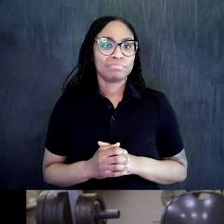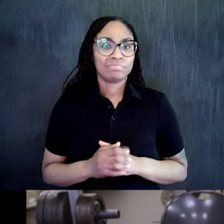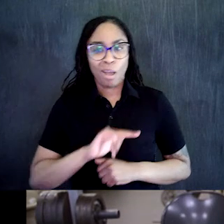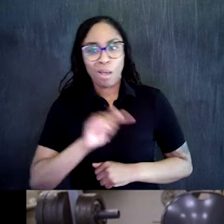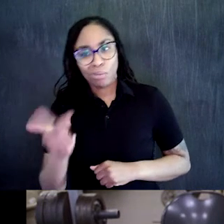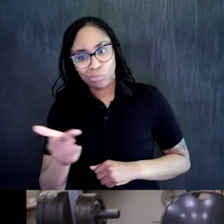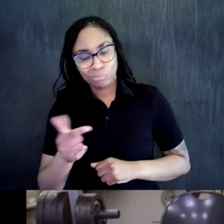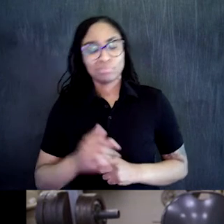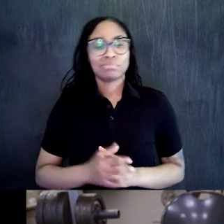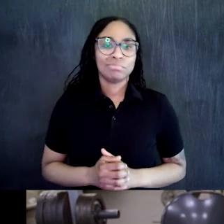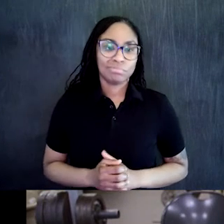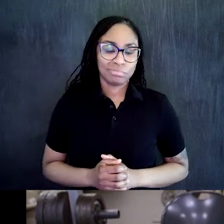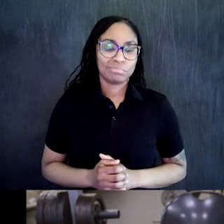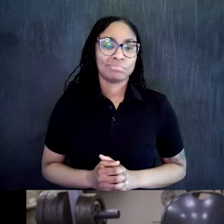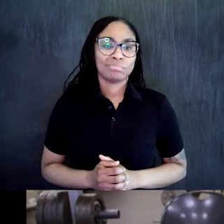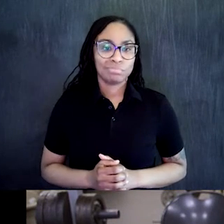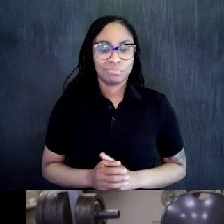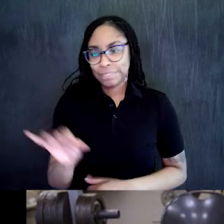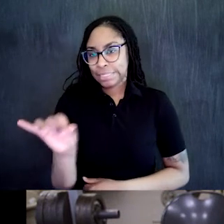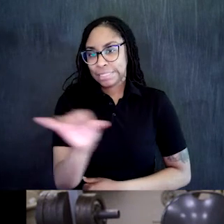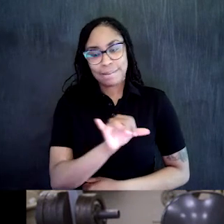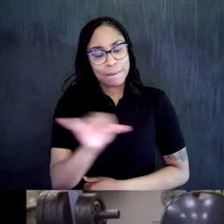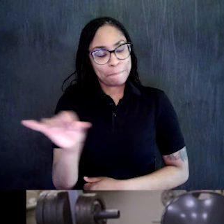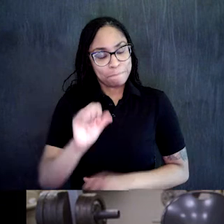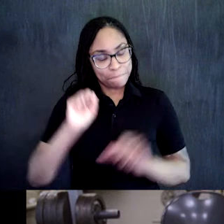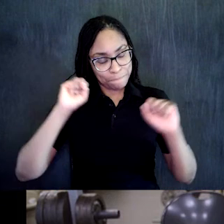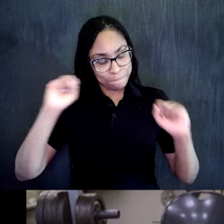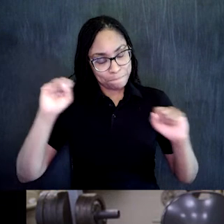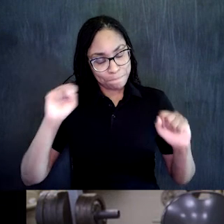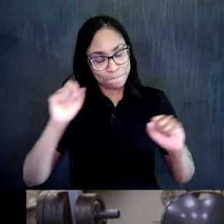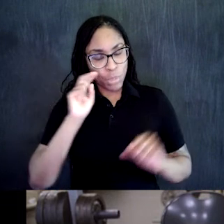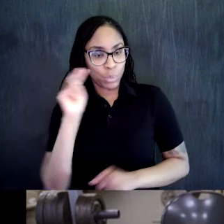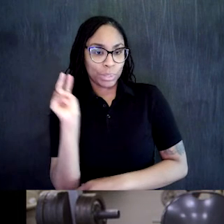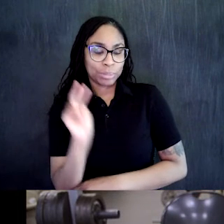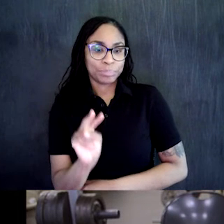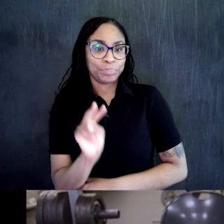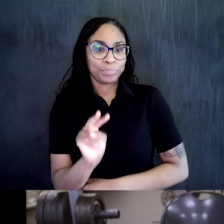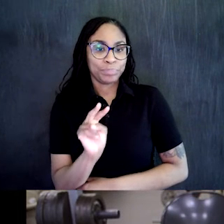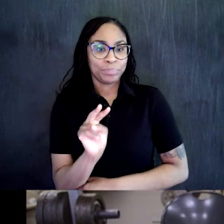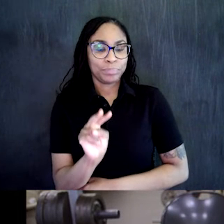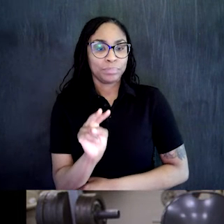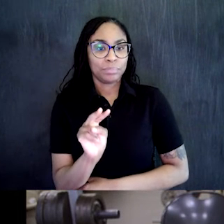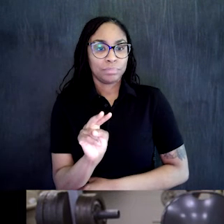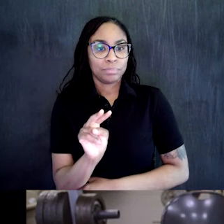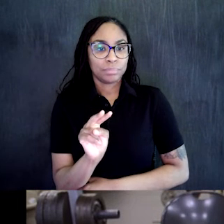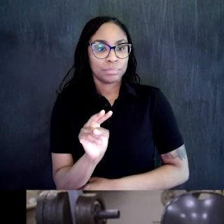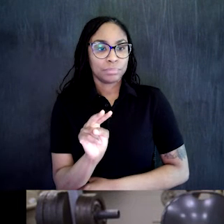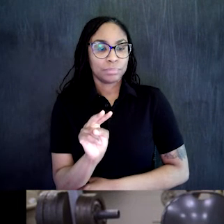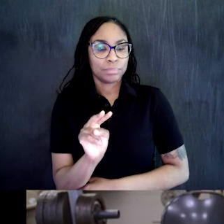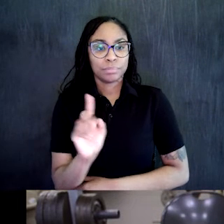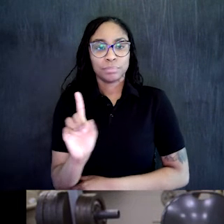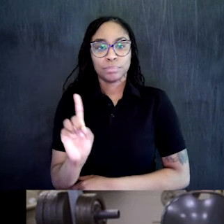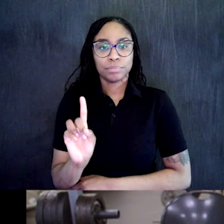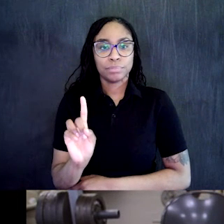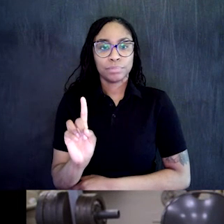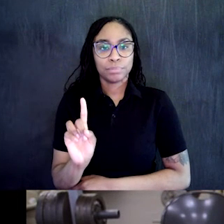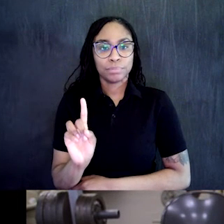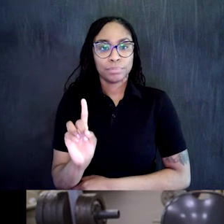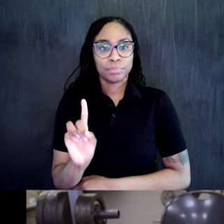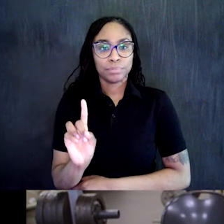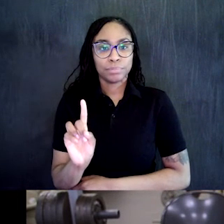Now we're going to do the same thing. Okay. So lying down. Here we go. One. Two.